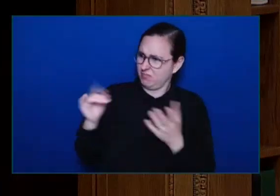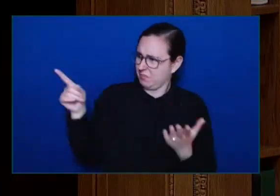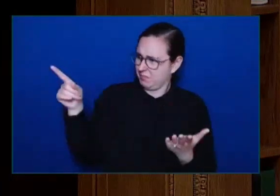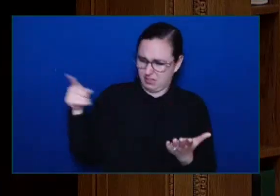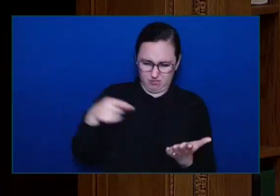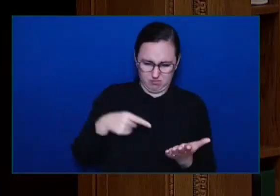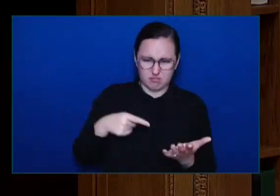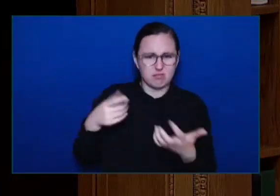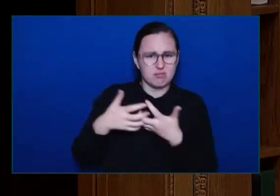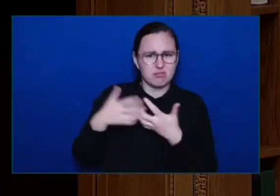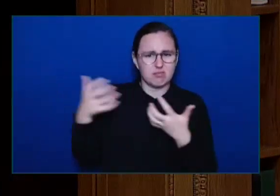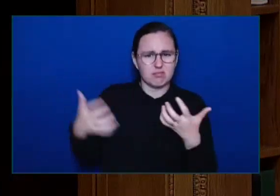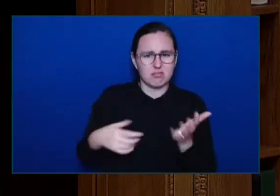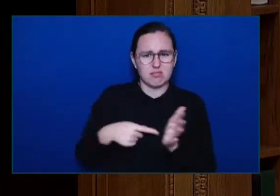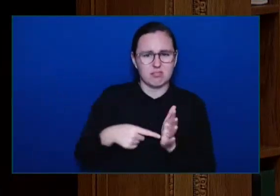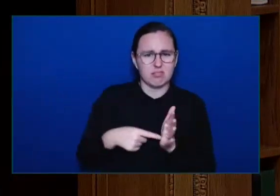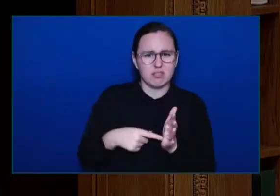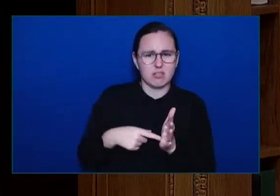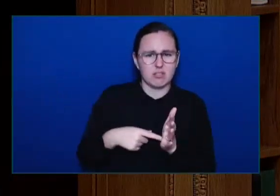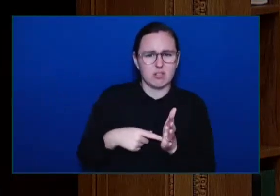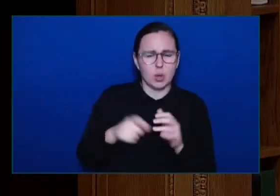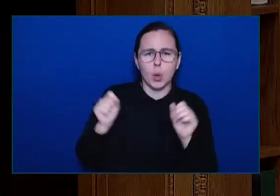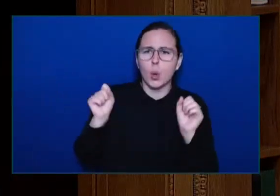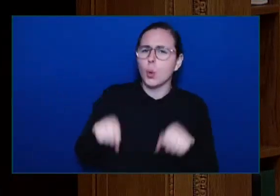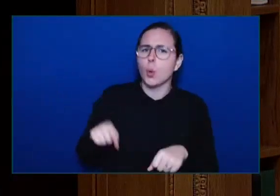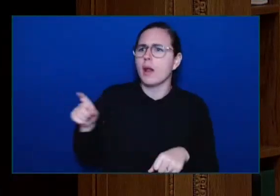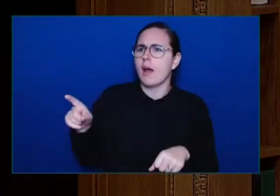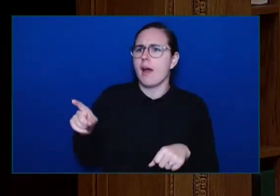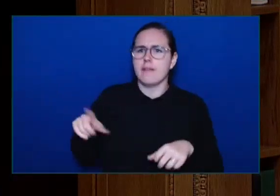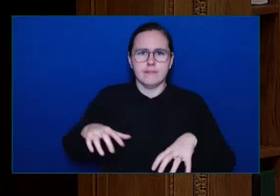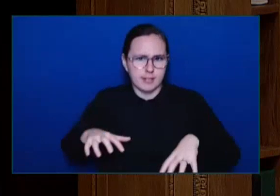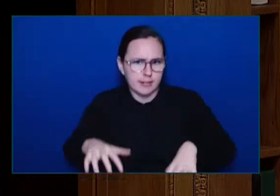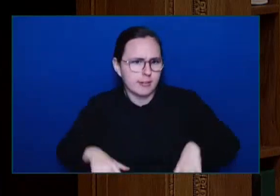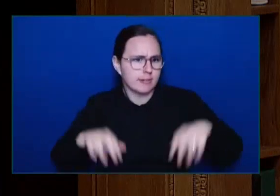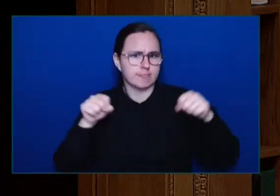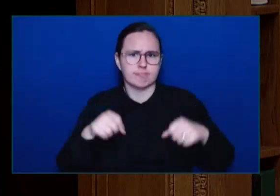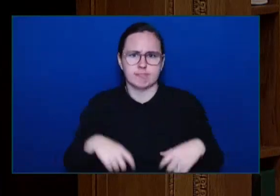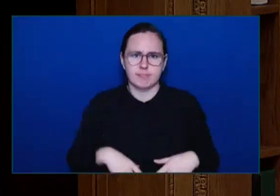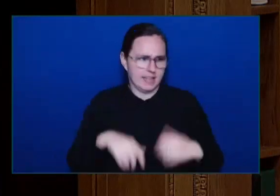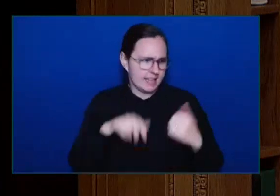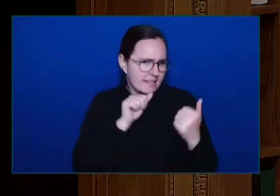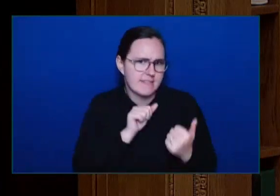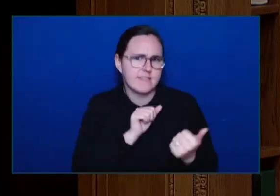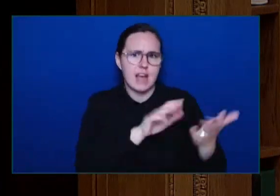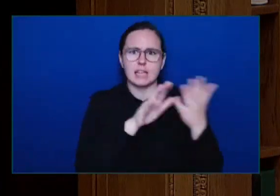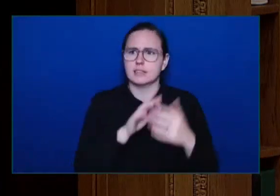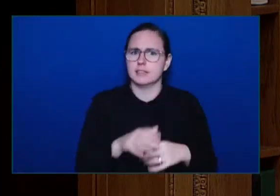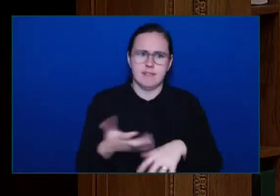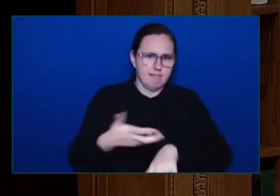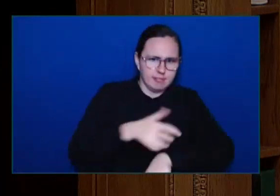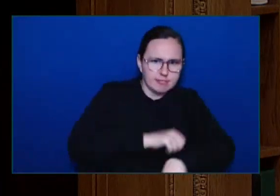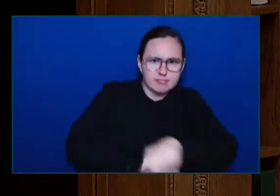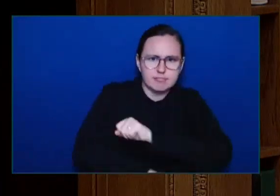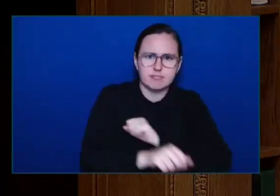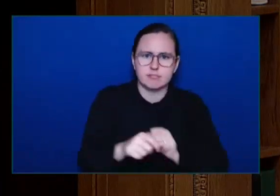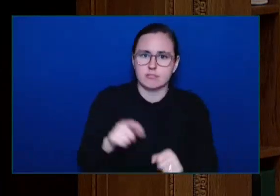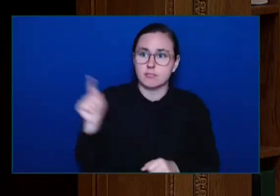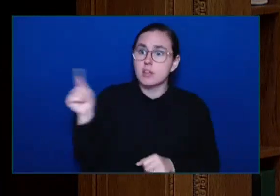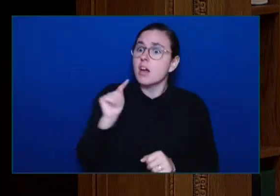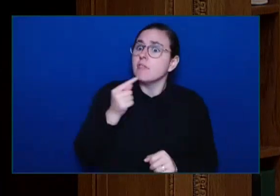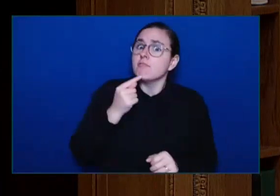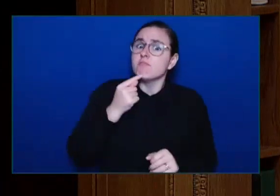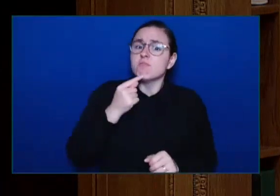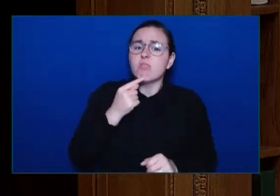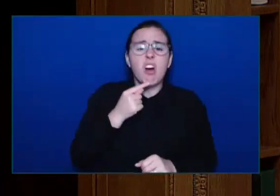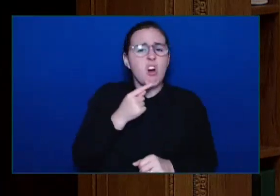The Premier did what he could To downplay the seriousness The magnitude Of what we now know